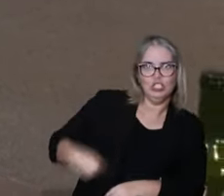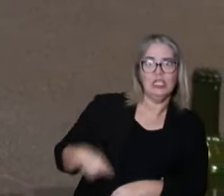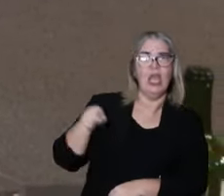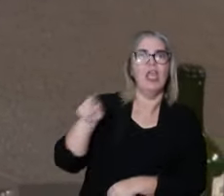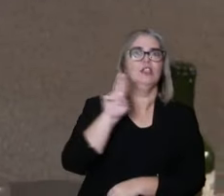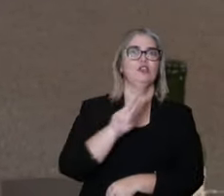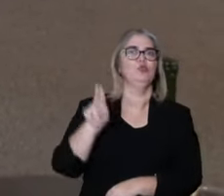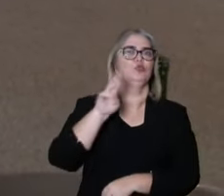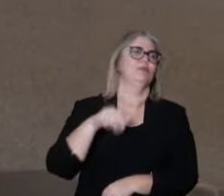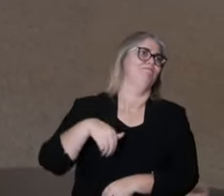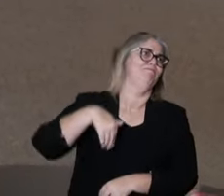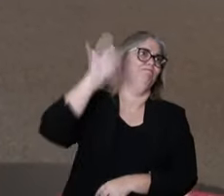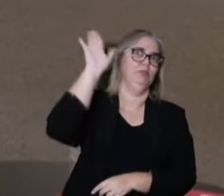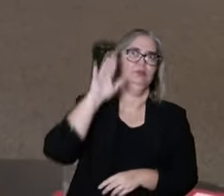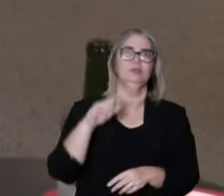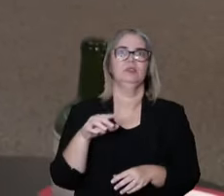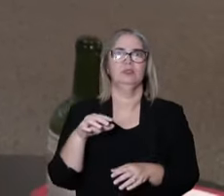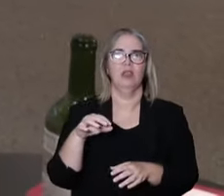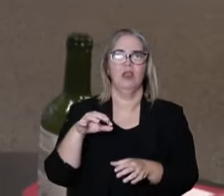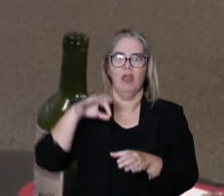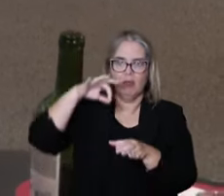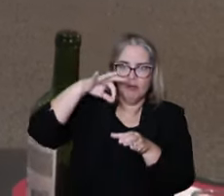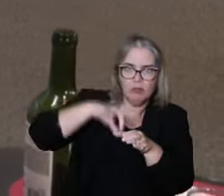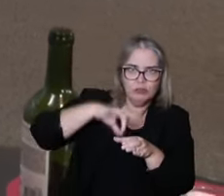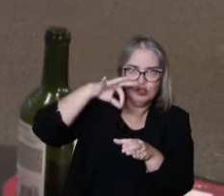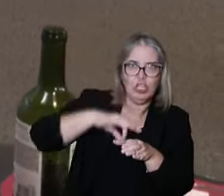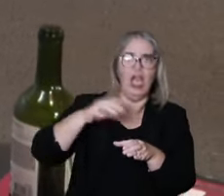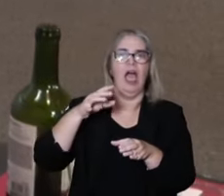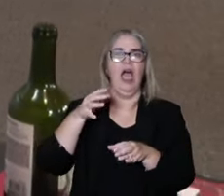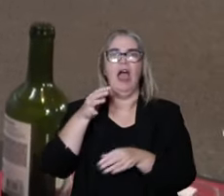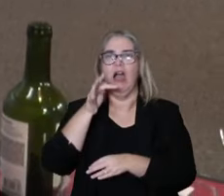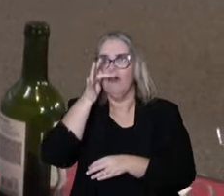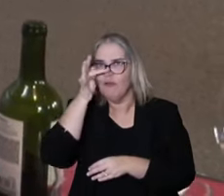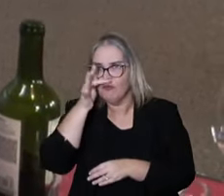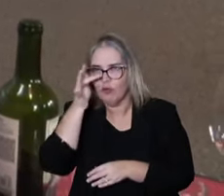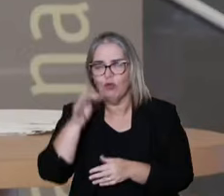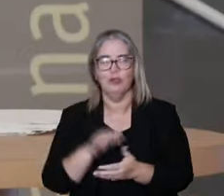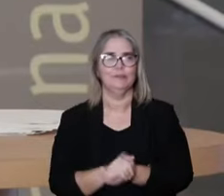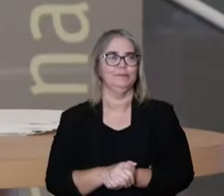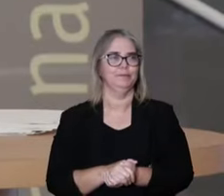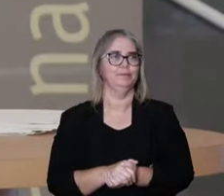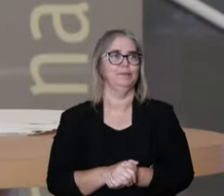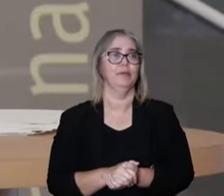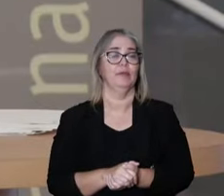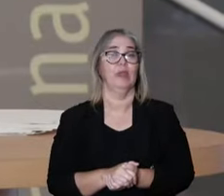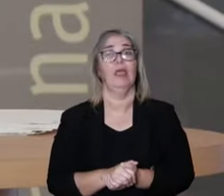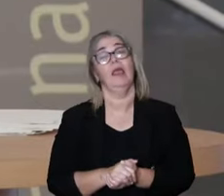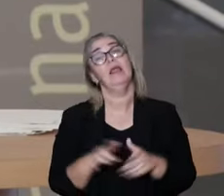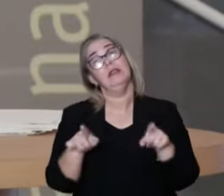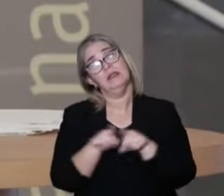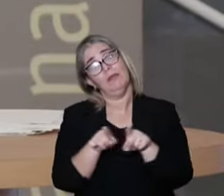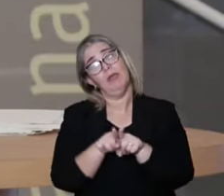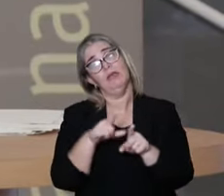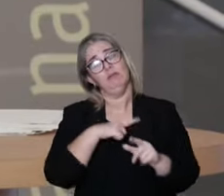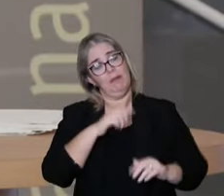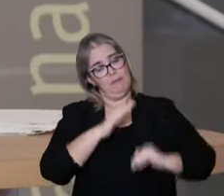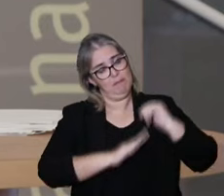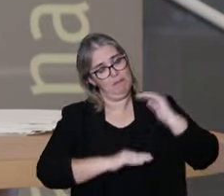only China that use this medical rationality. And last, the body practices